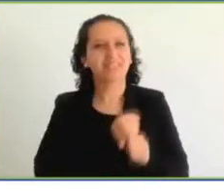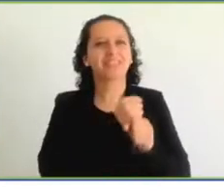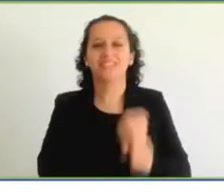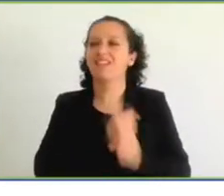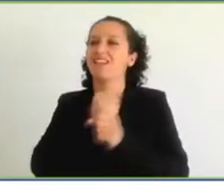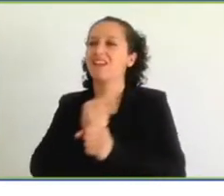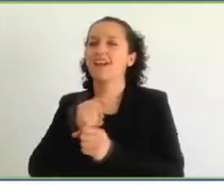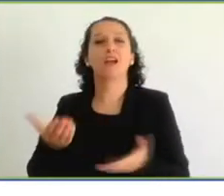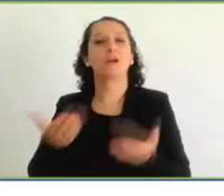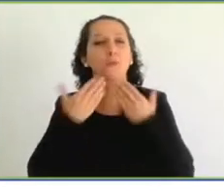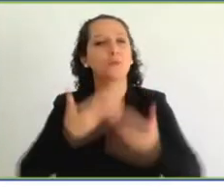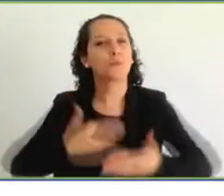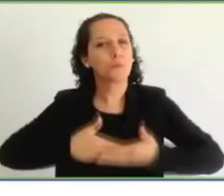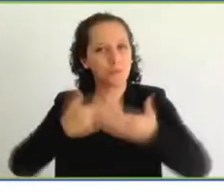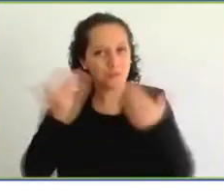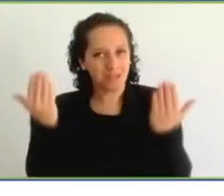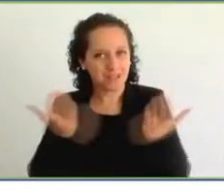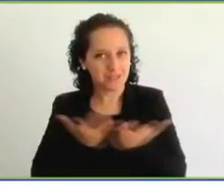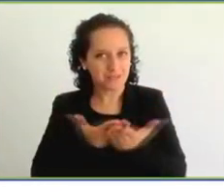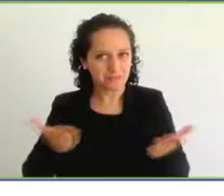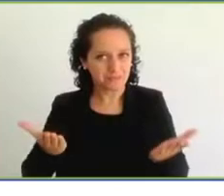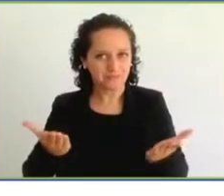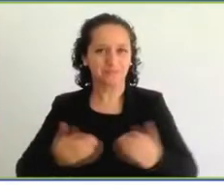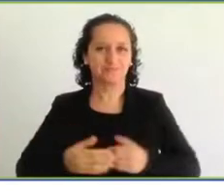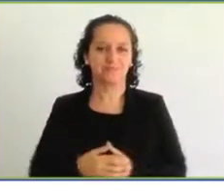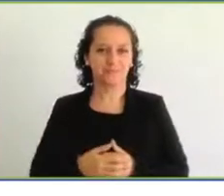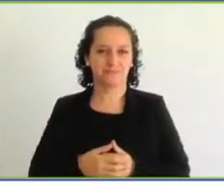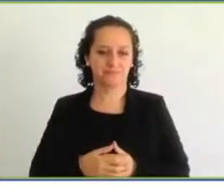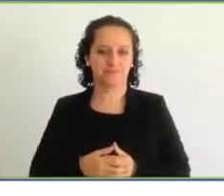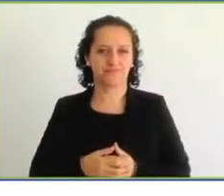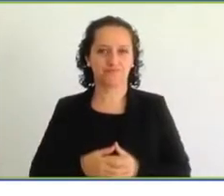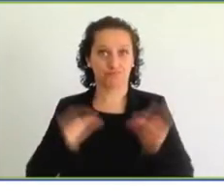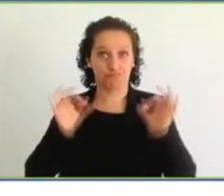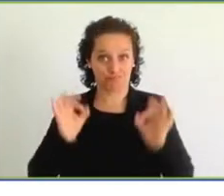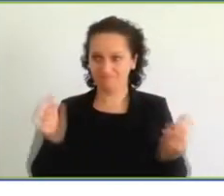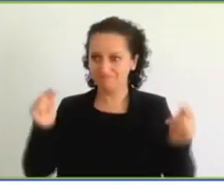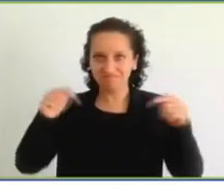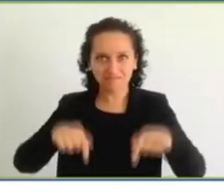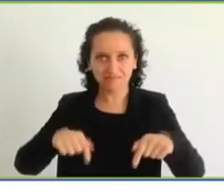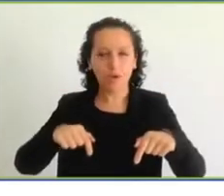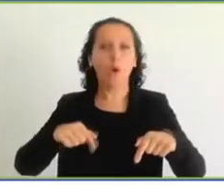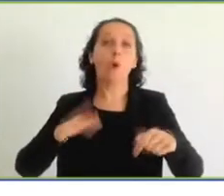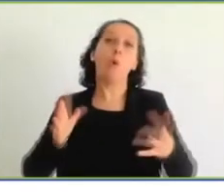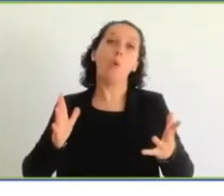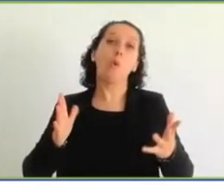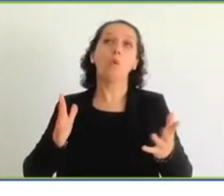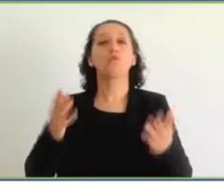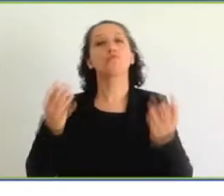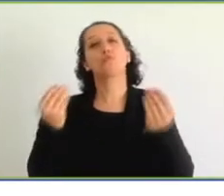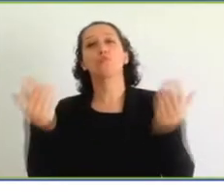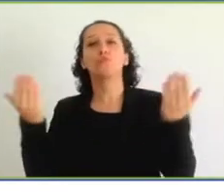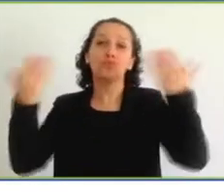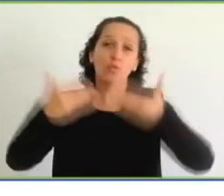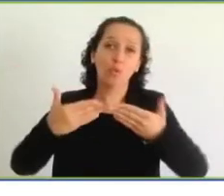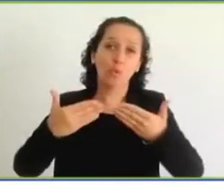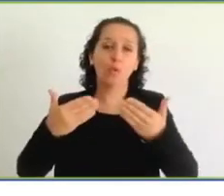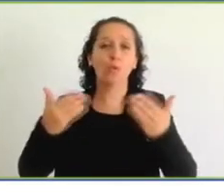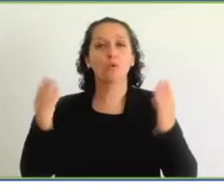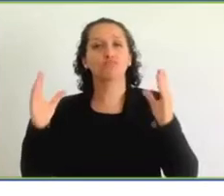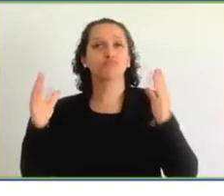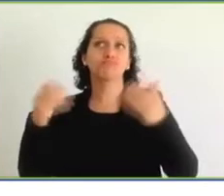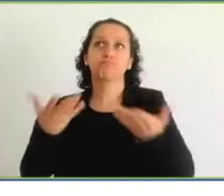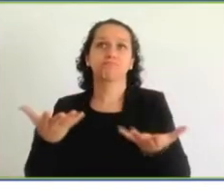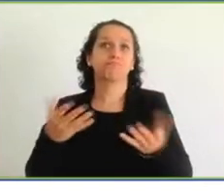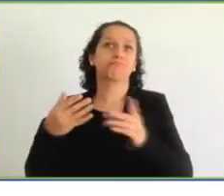in person. We want to say good afternoon and good evening for those joining us virtually. We want to first and foremost